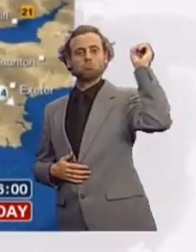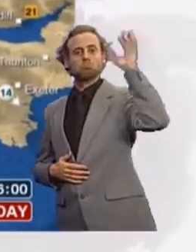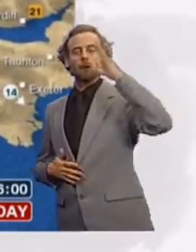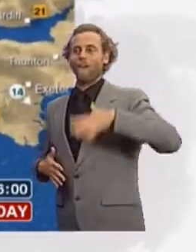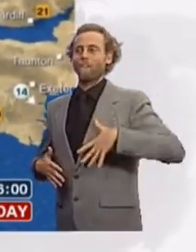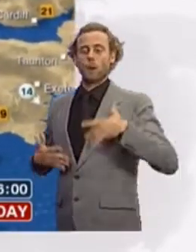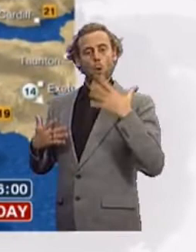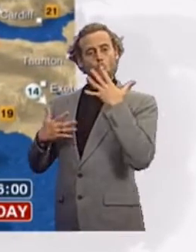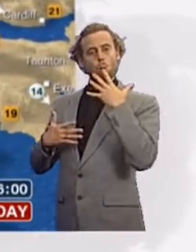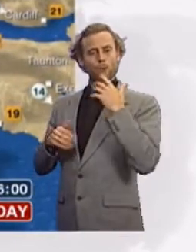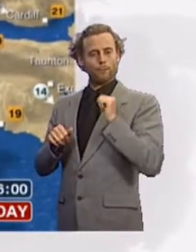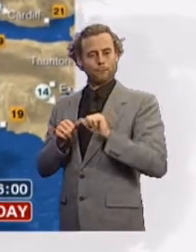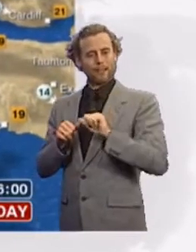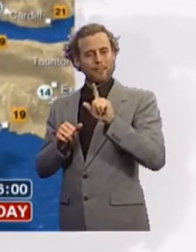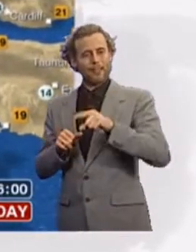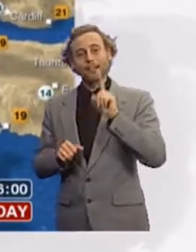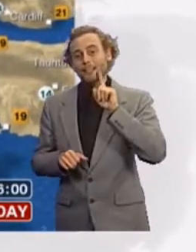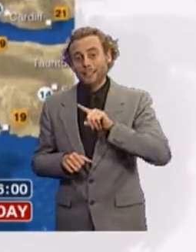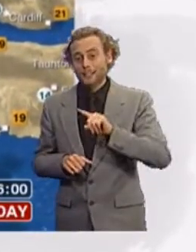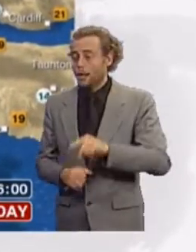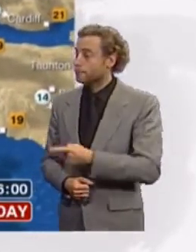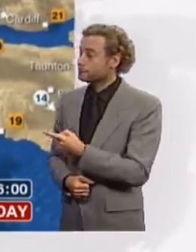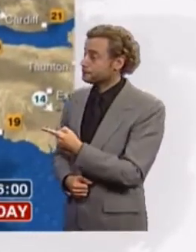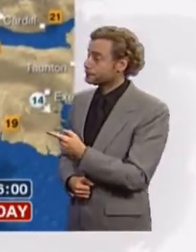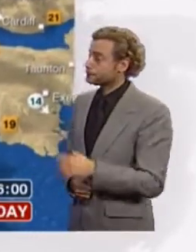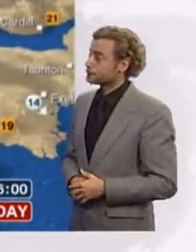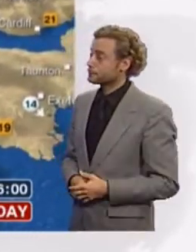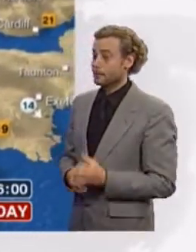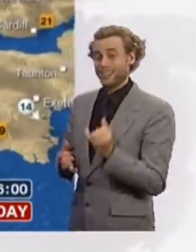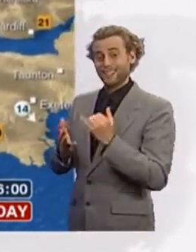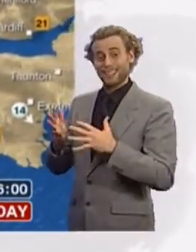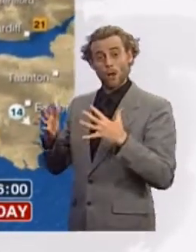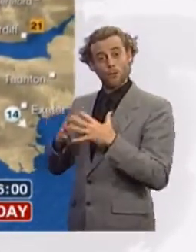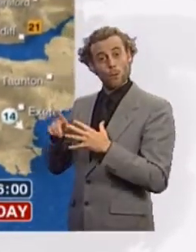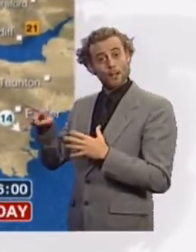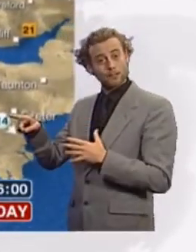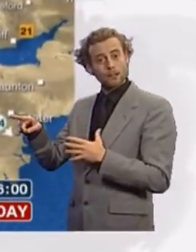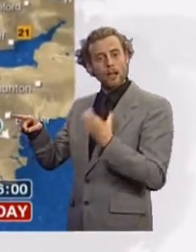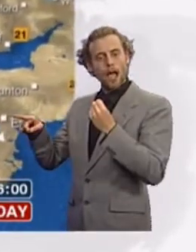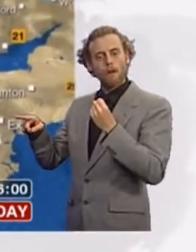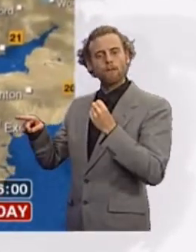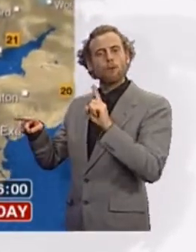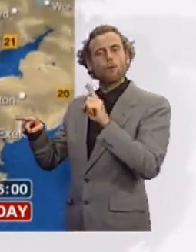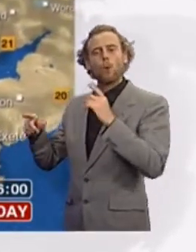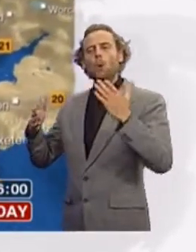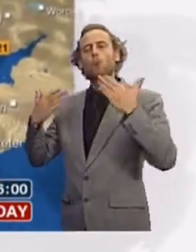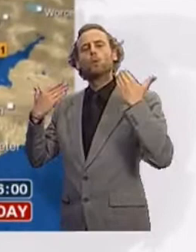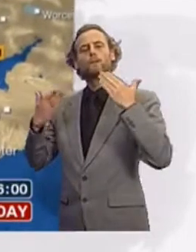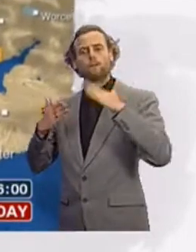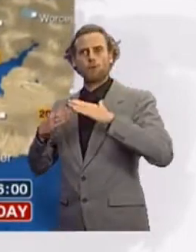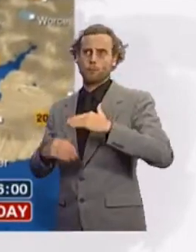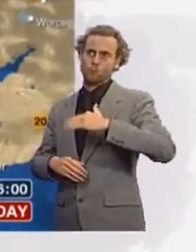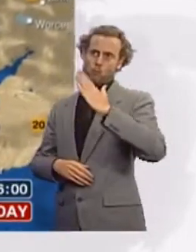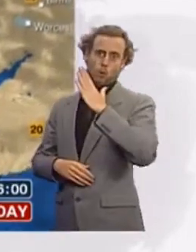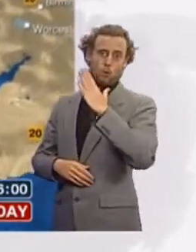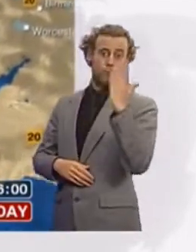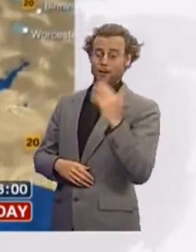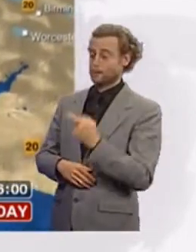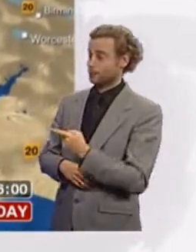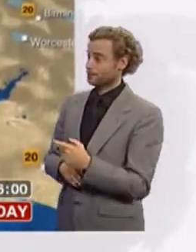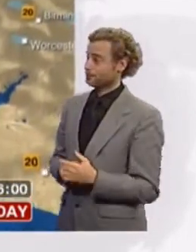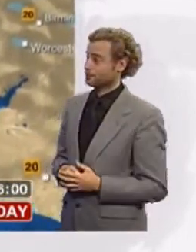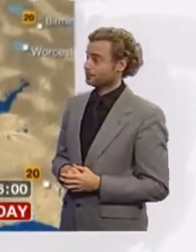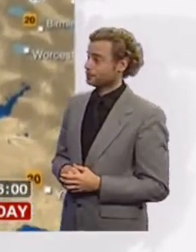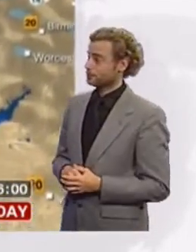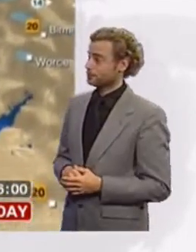warmer than yesterday. There will be a bit more of a breeze across the southwest, coming in from a northwesterly direction, so it will feel fresh along some of the coasts, as will be the case